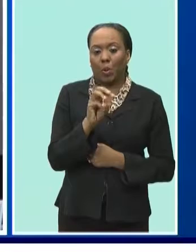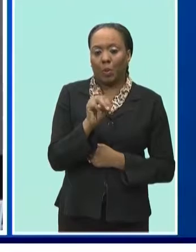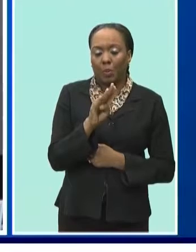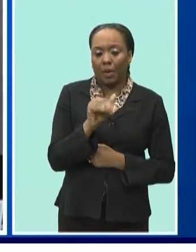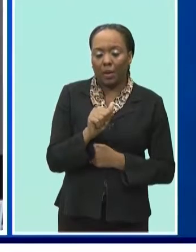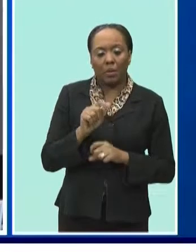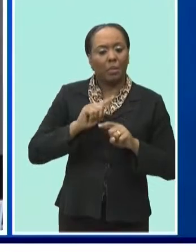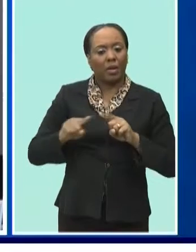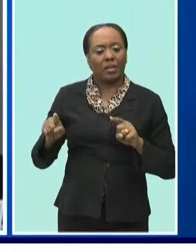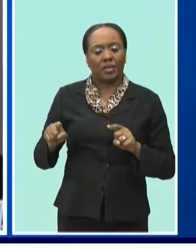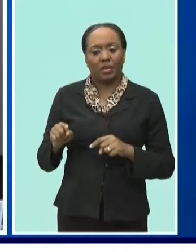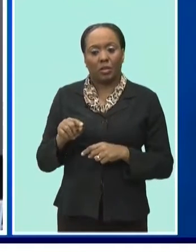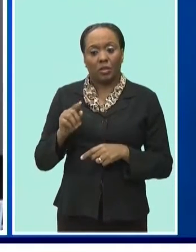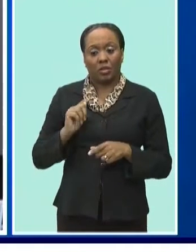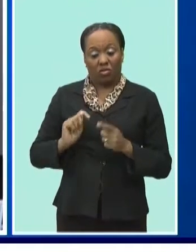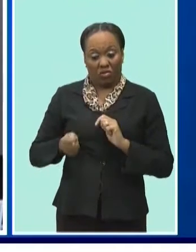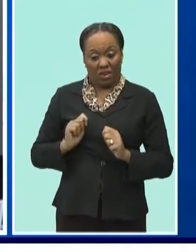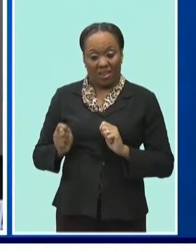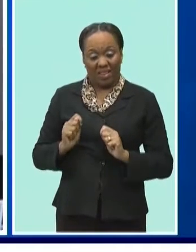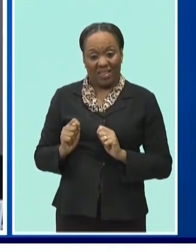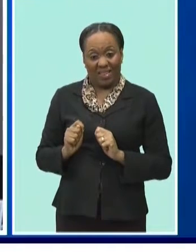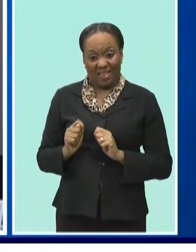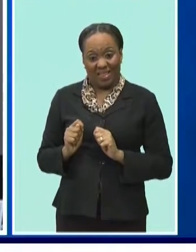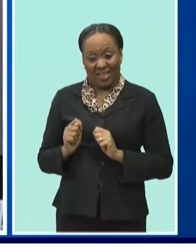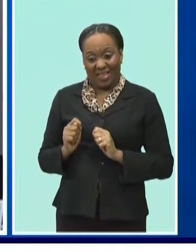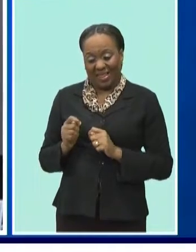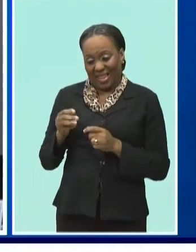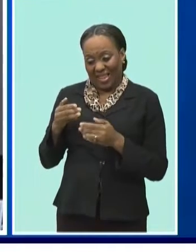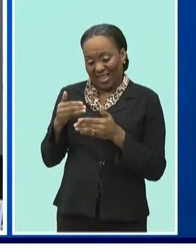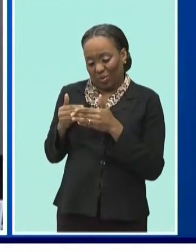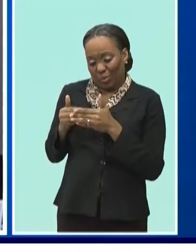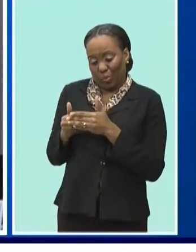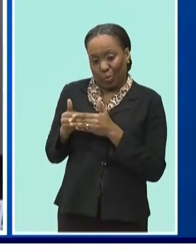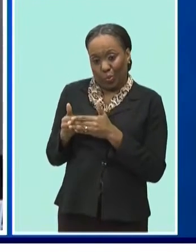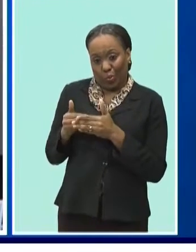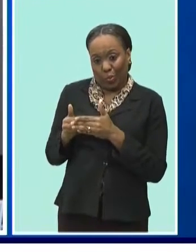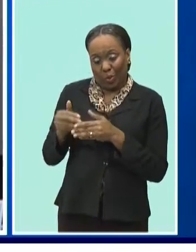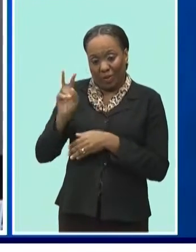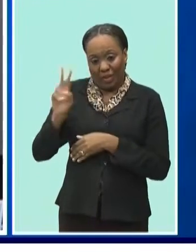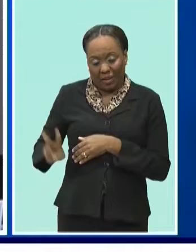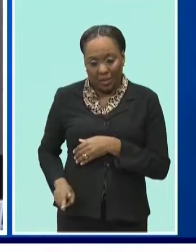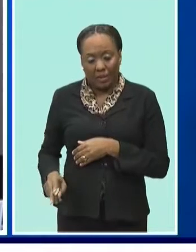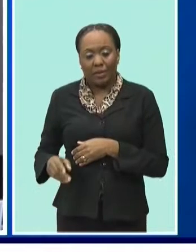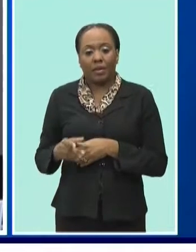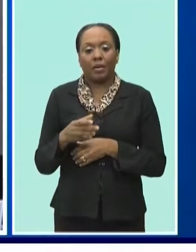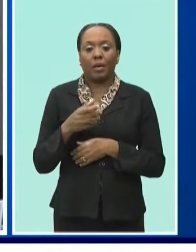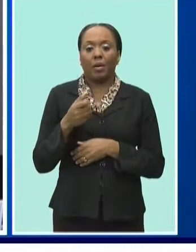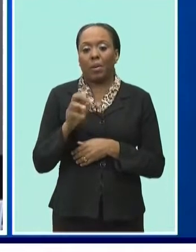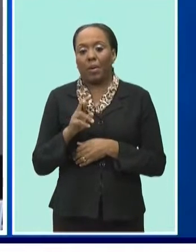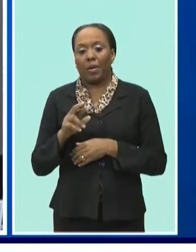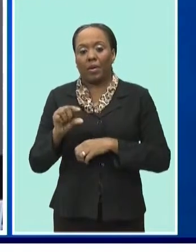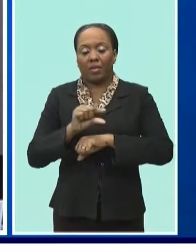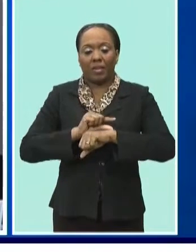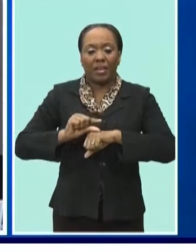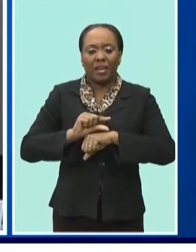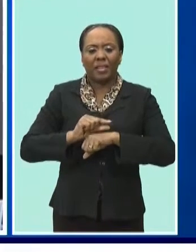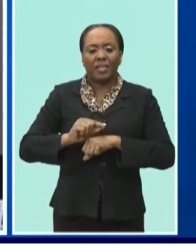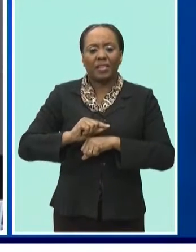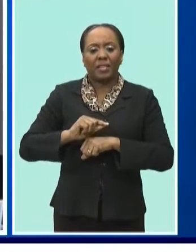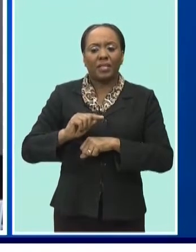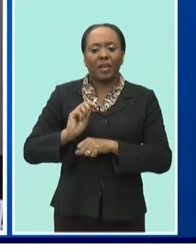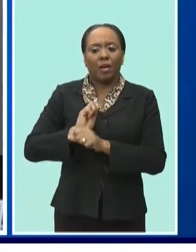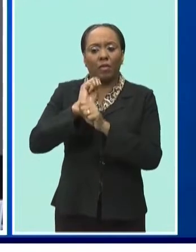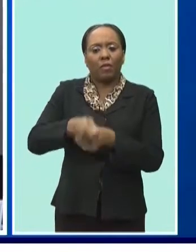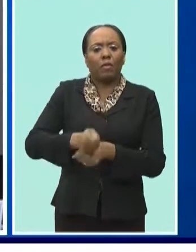that are less than three miles away at points of their coastline or Grenada, whose fishermen continue to be